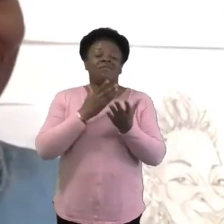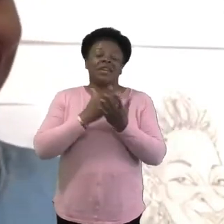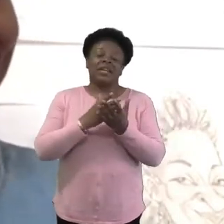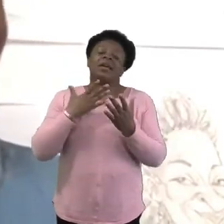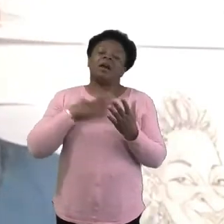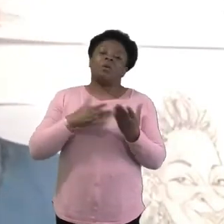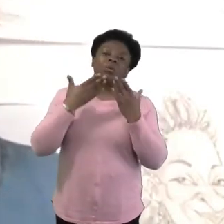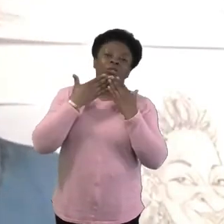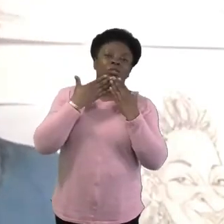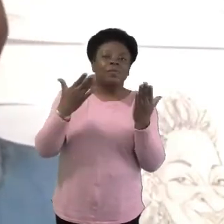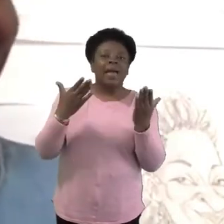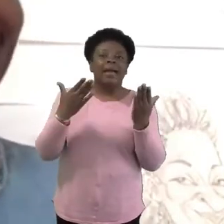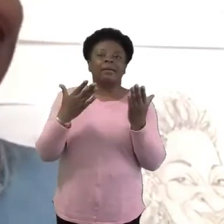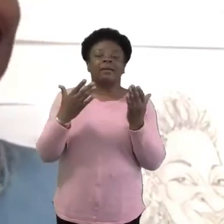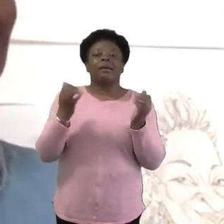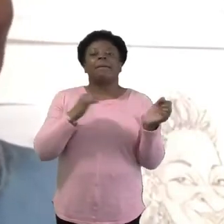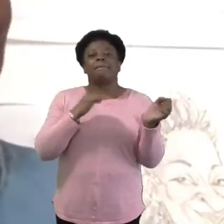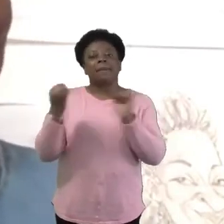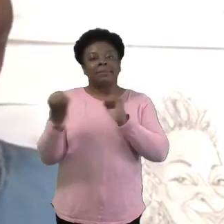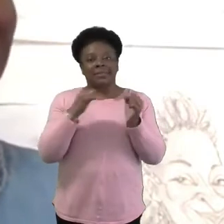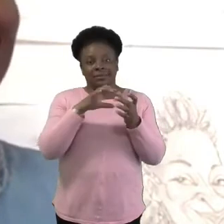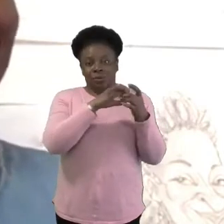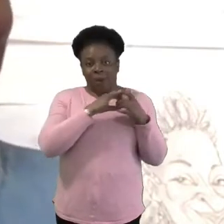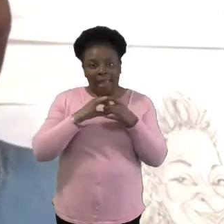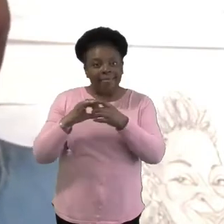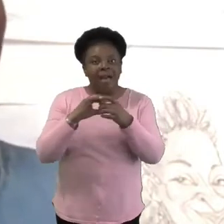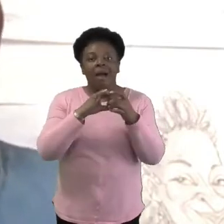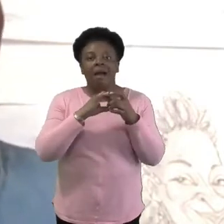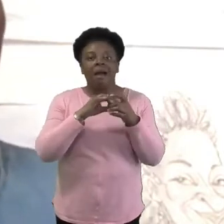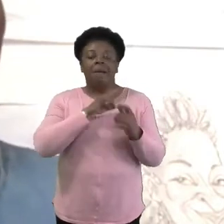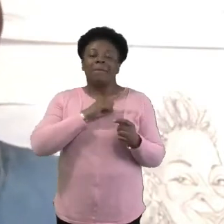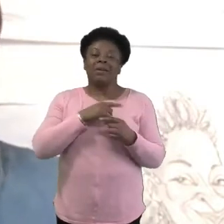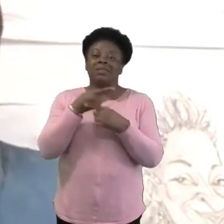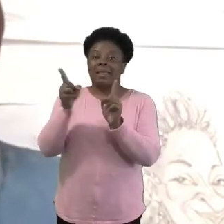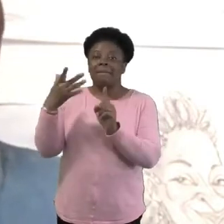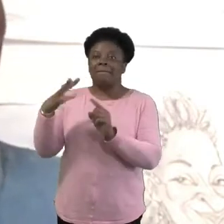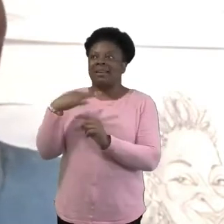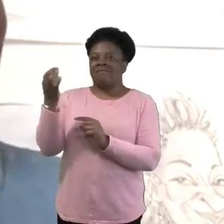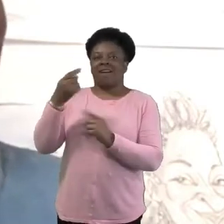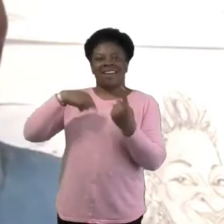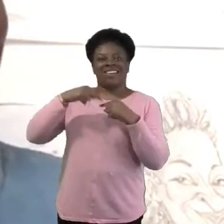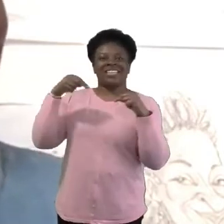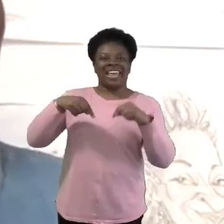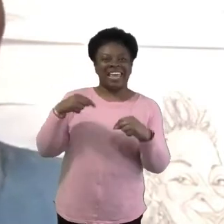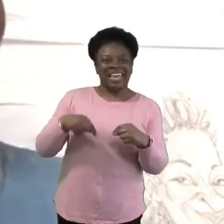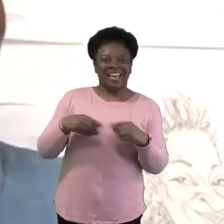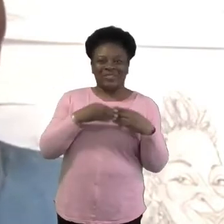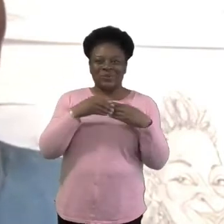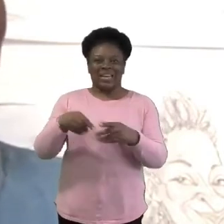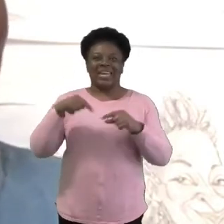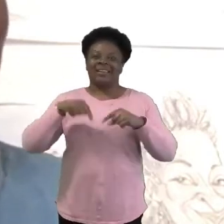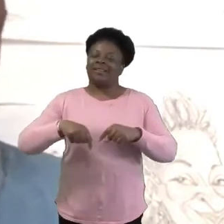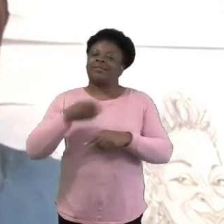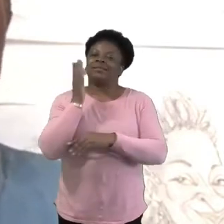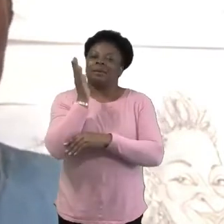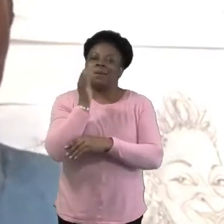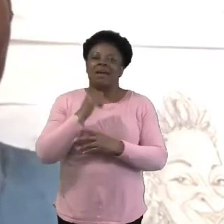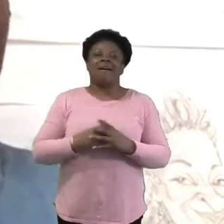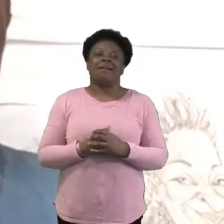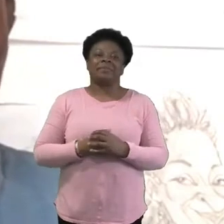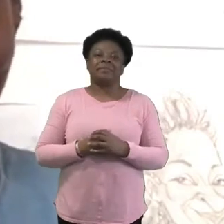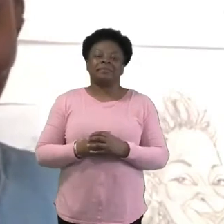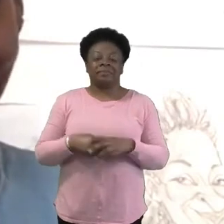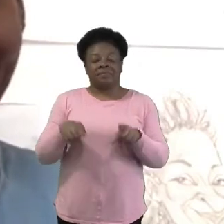Baptist Together and for letting us be here and host this seminar and, um, obviously for